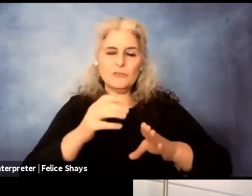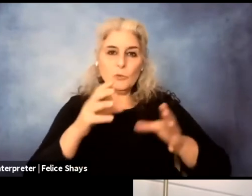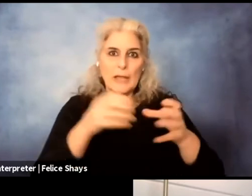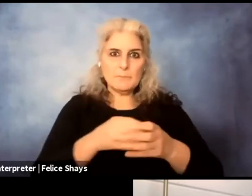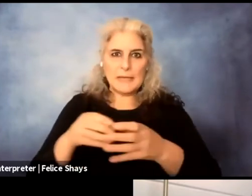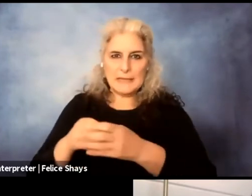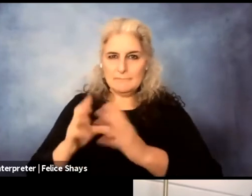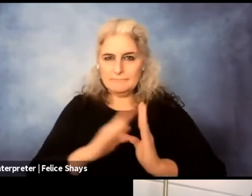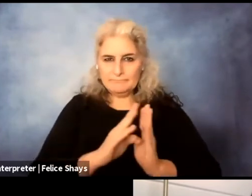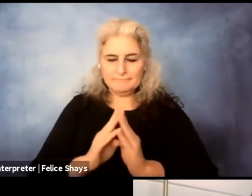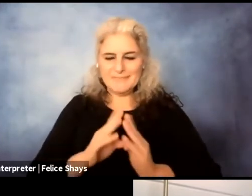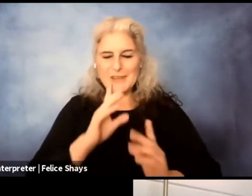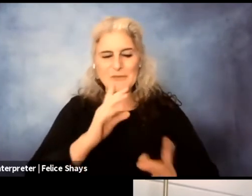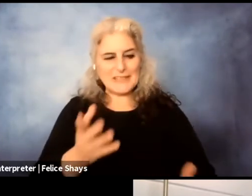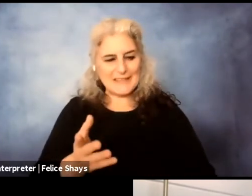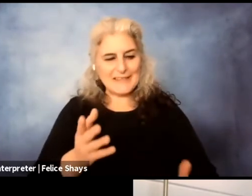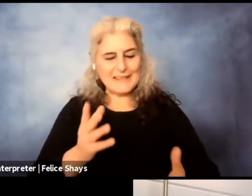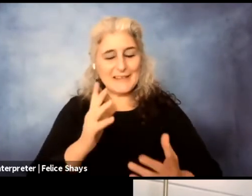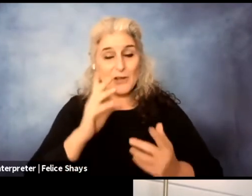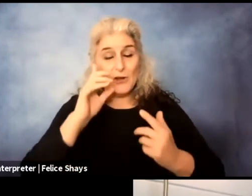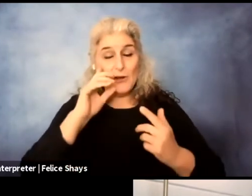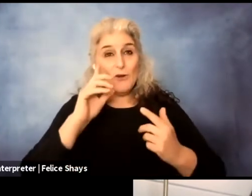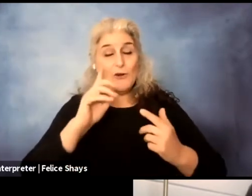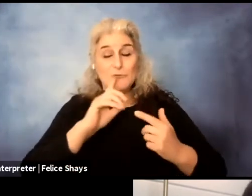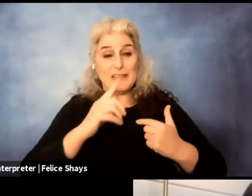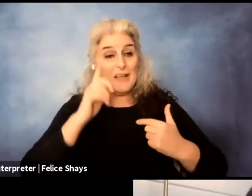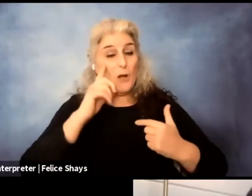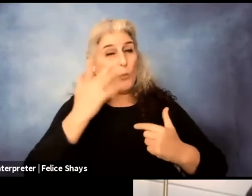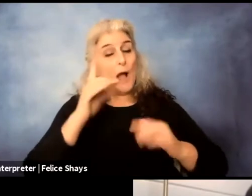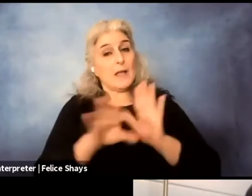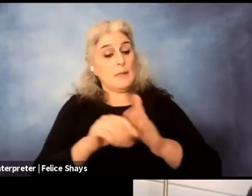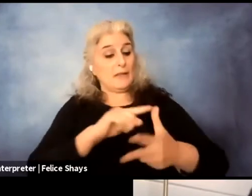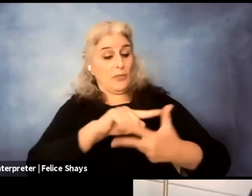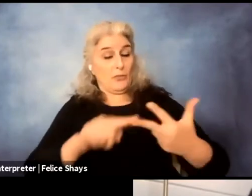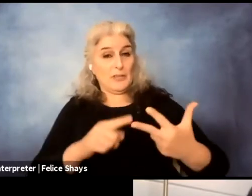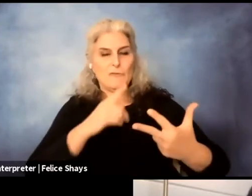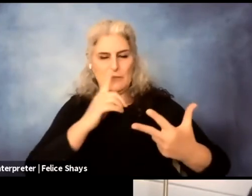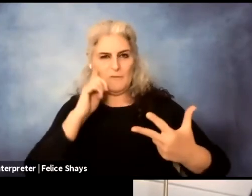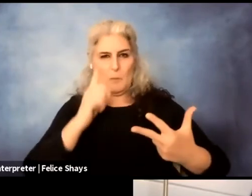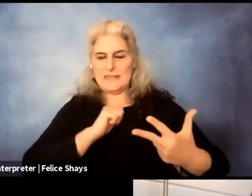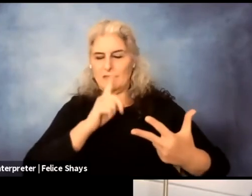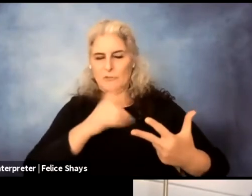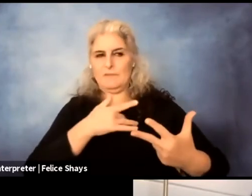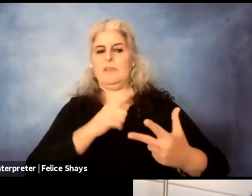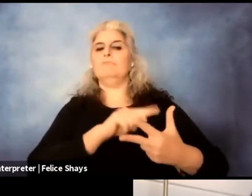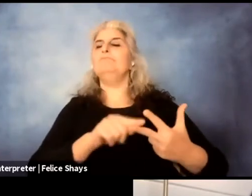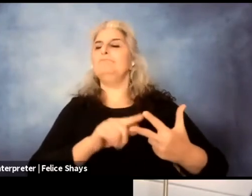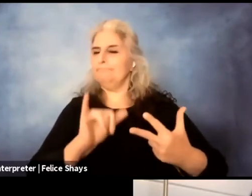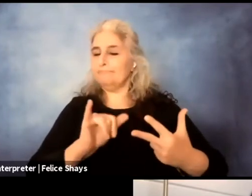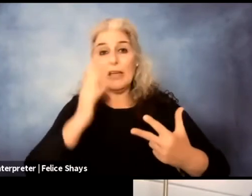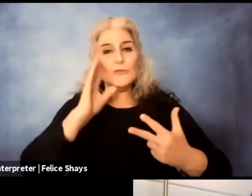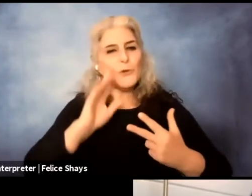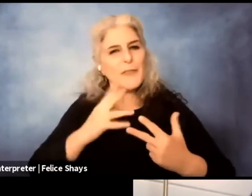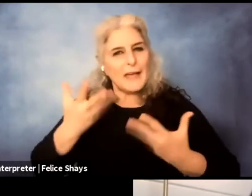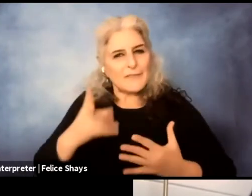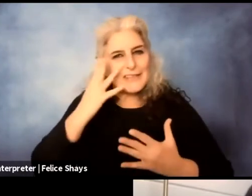personally are the ones I personally resonate with because I have definitely, you know, being in meetings or being